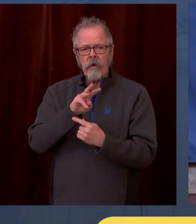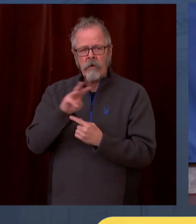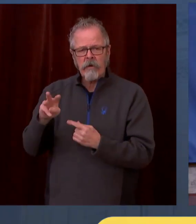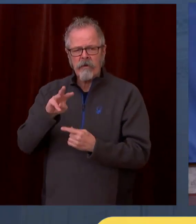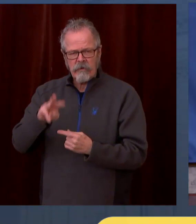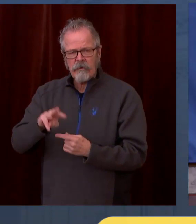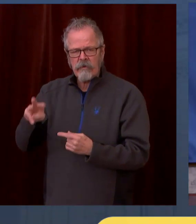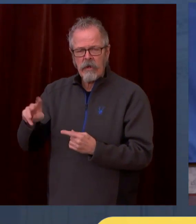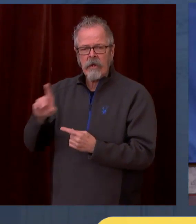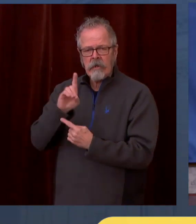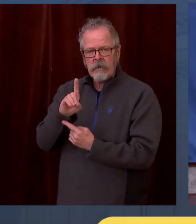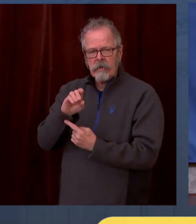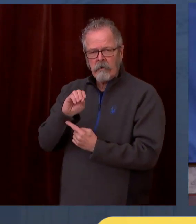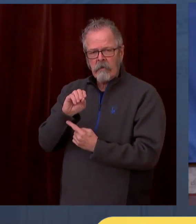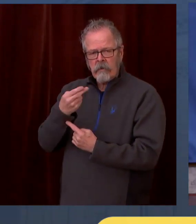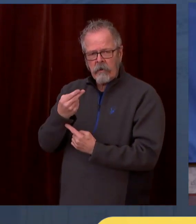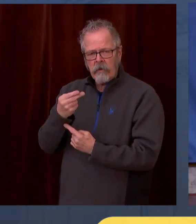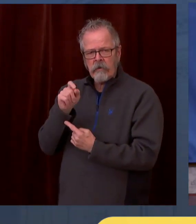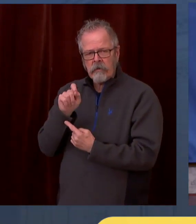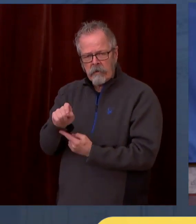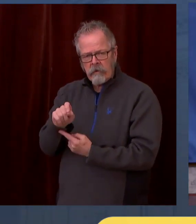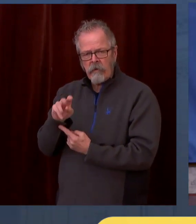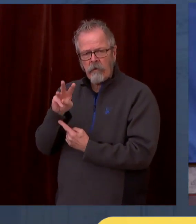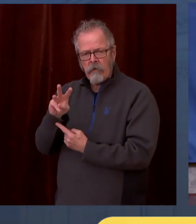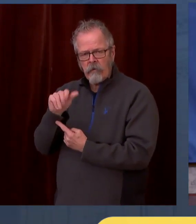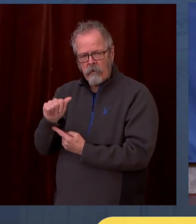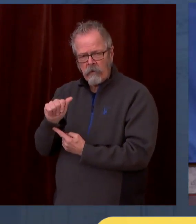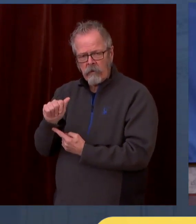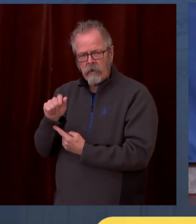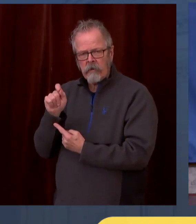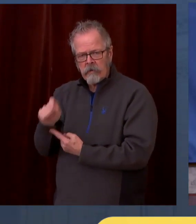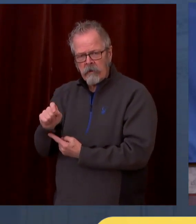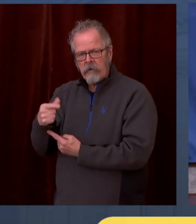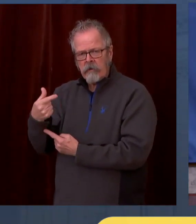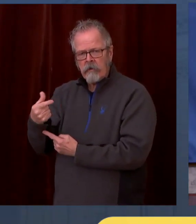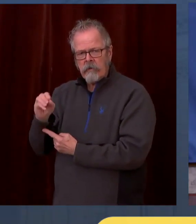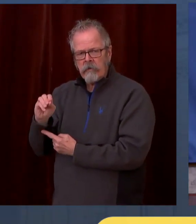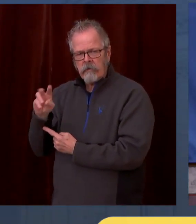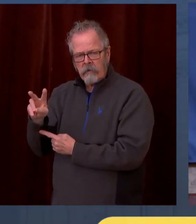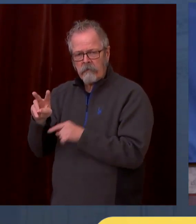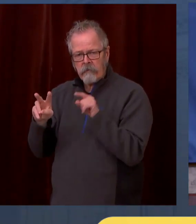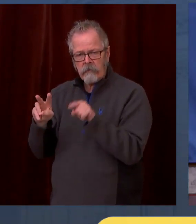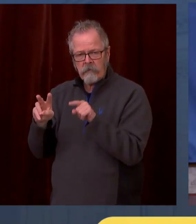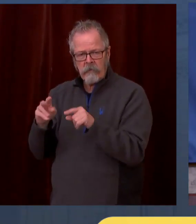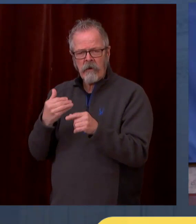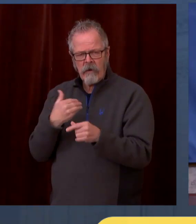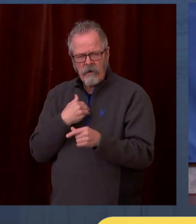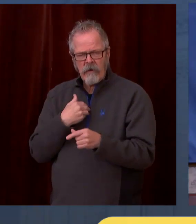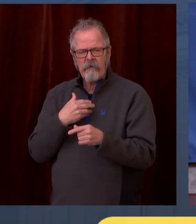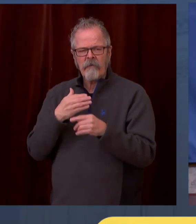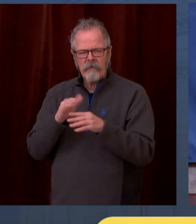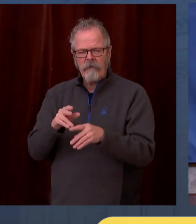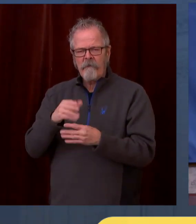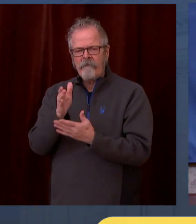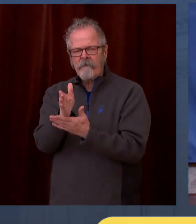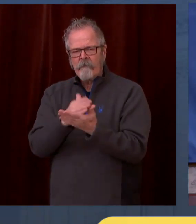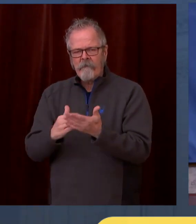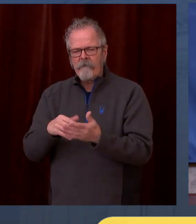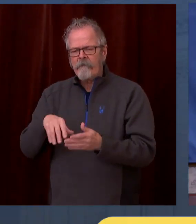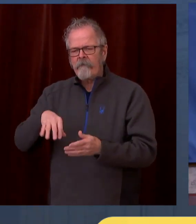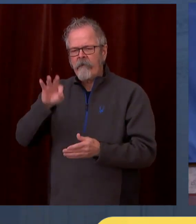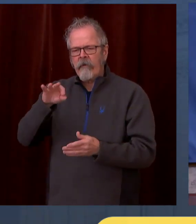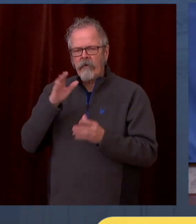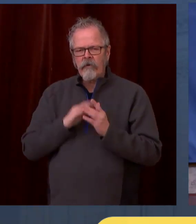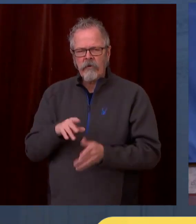tool to determine when you are eligible, if you're eligible right now, and find a location to become vaccinated.